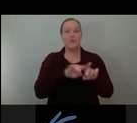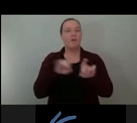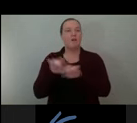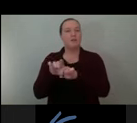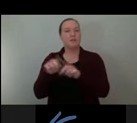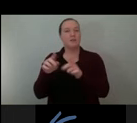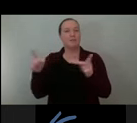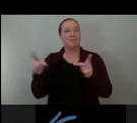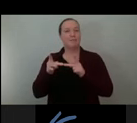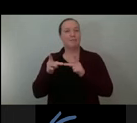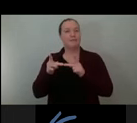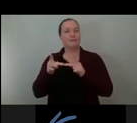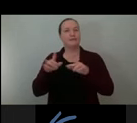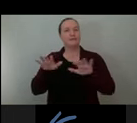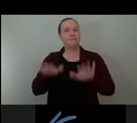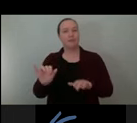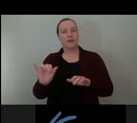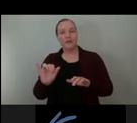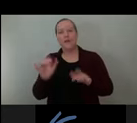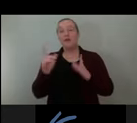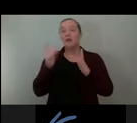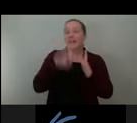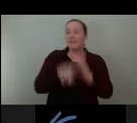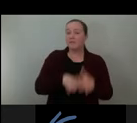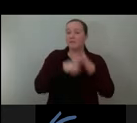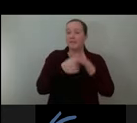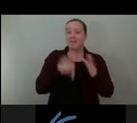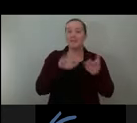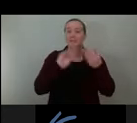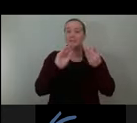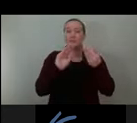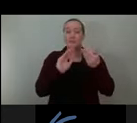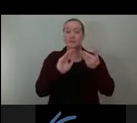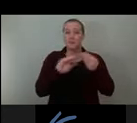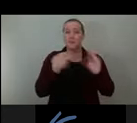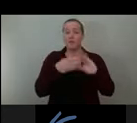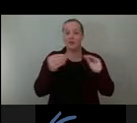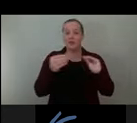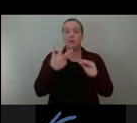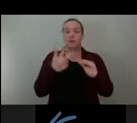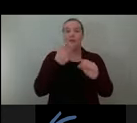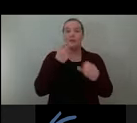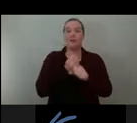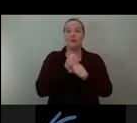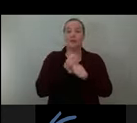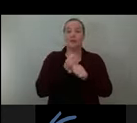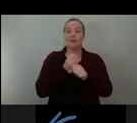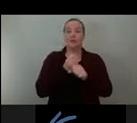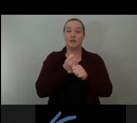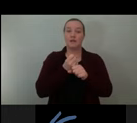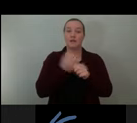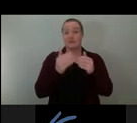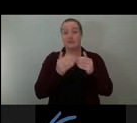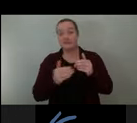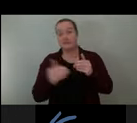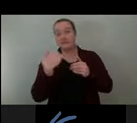And that is the beginning of the story in a way, that after those three years of temporary occupation, those trees will be redistributed through